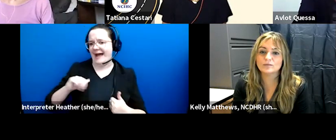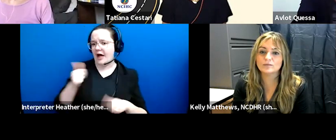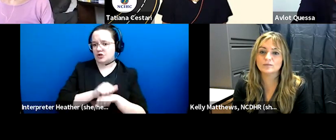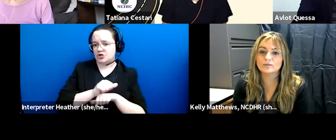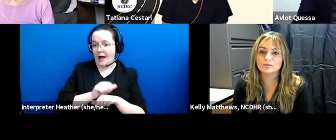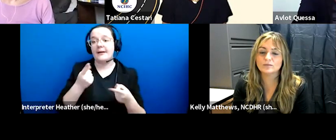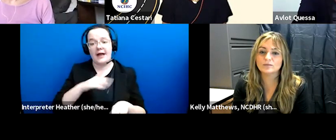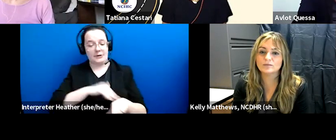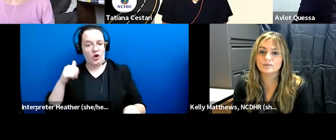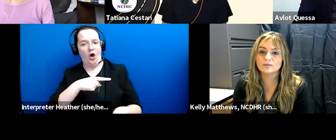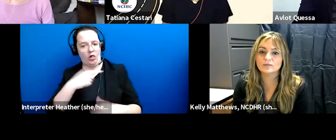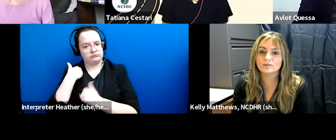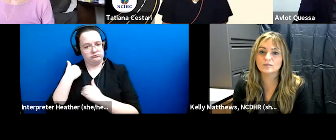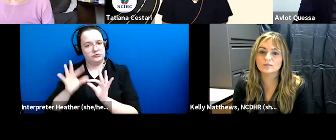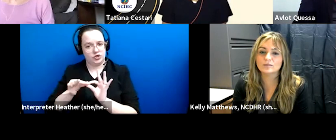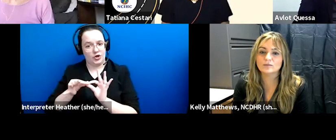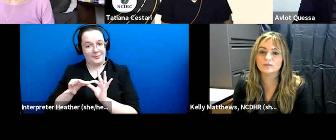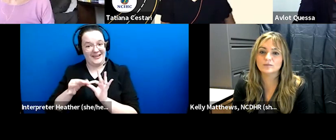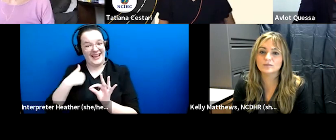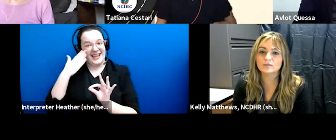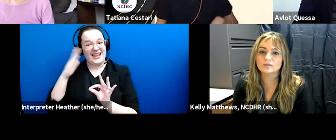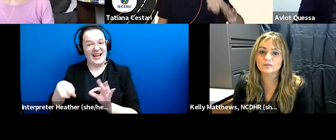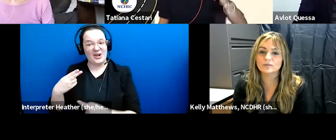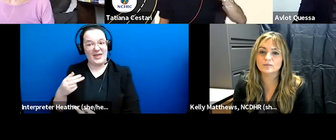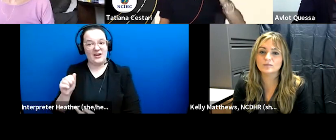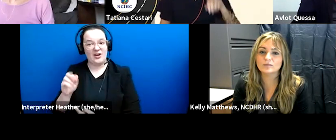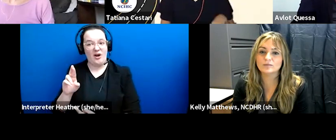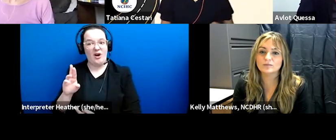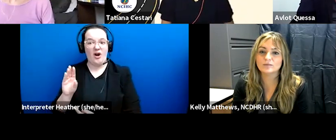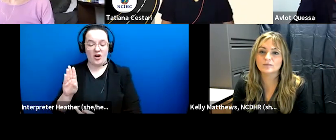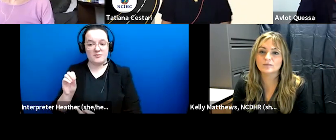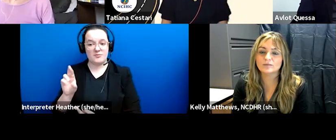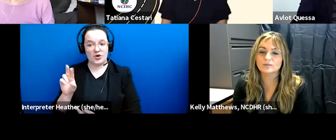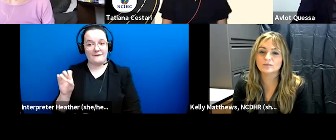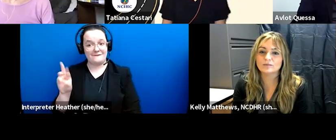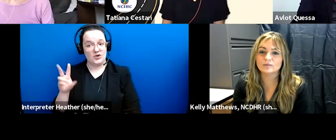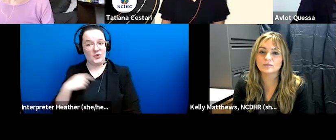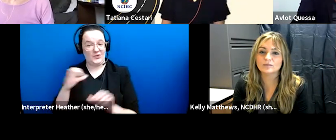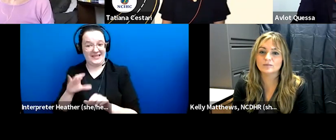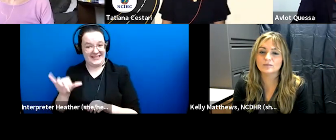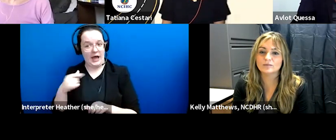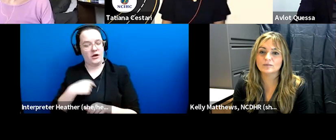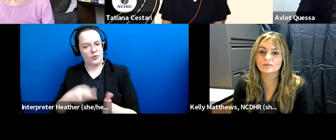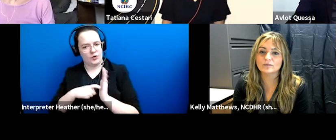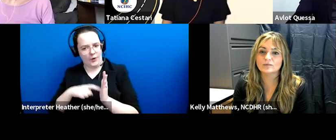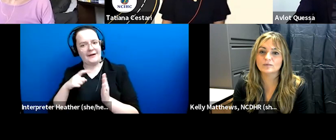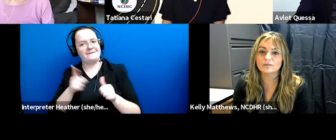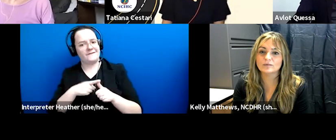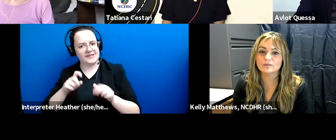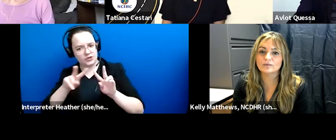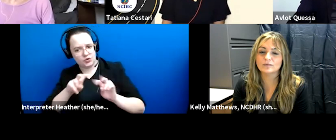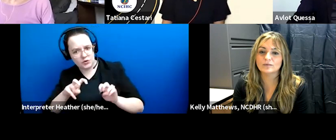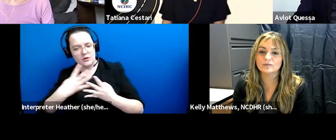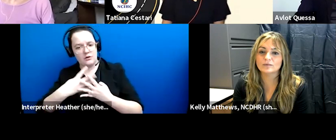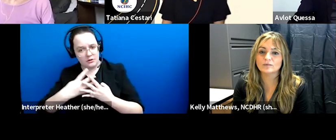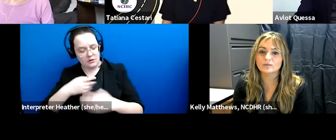at harborview and we required them to be independently assessed for language proficiency at a specific level and the buy-in